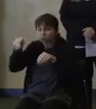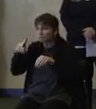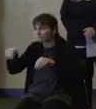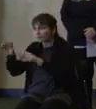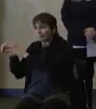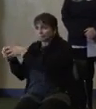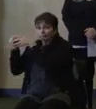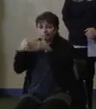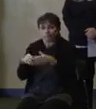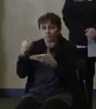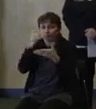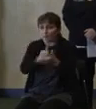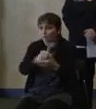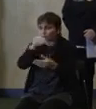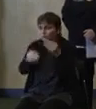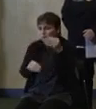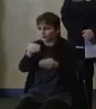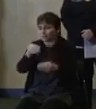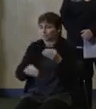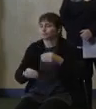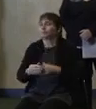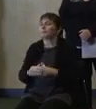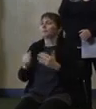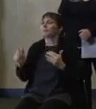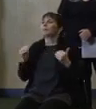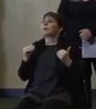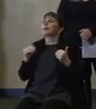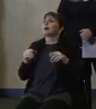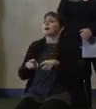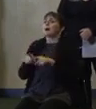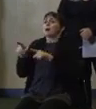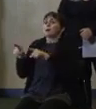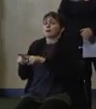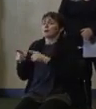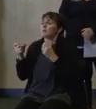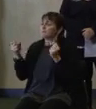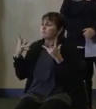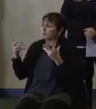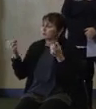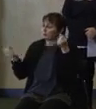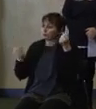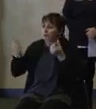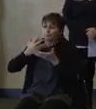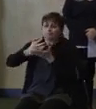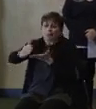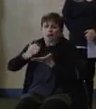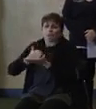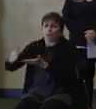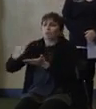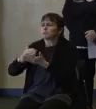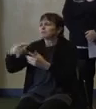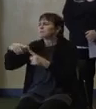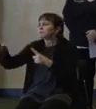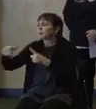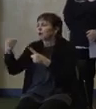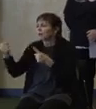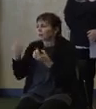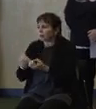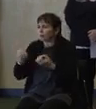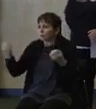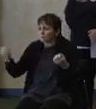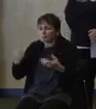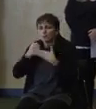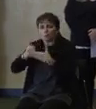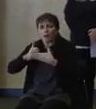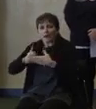There are literally, on the roads, thousands of plows, spreaders, and other pieces of equipment currently in use to clear our roads, and